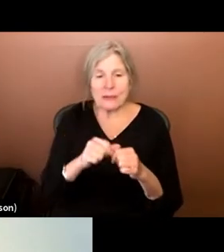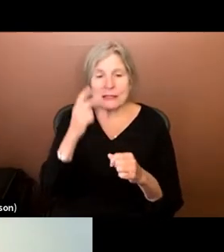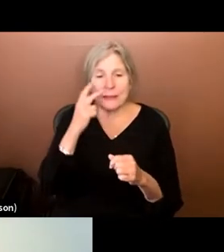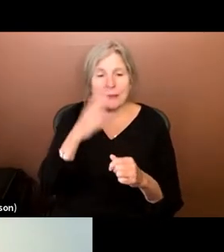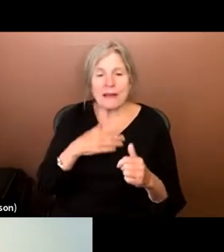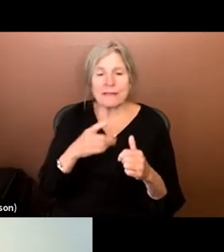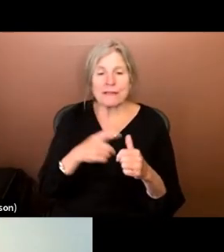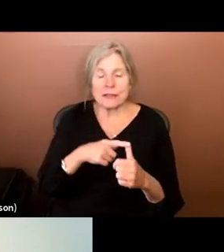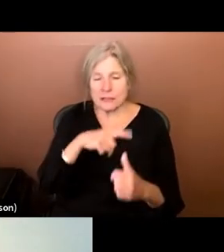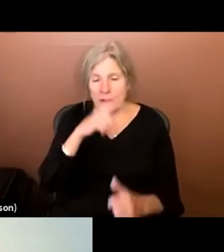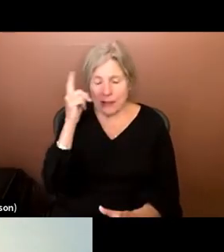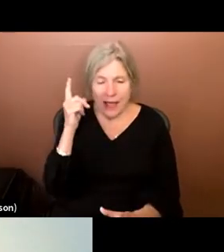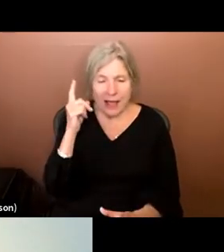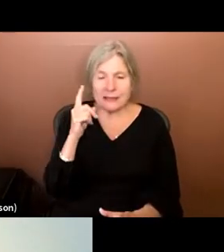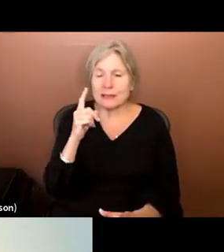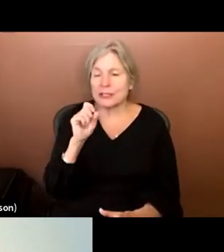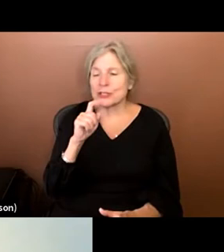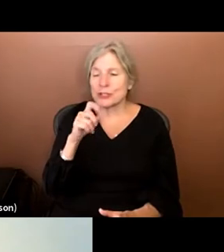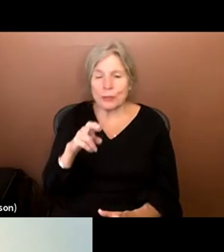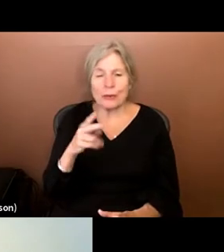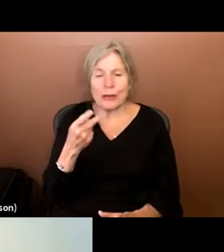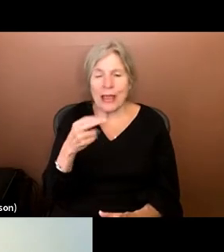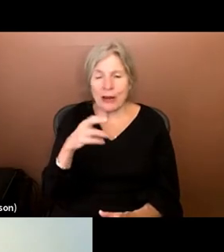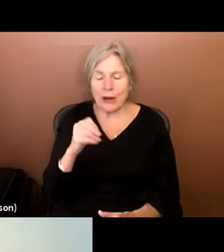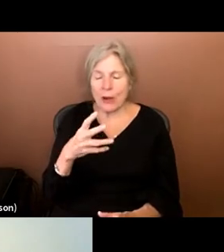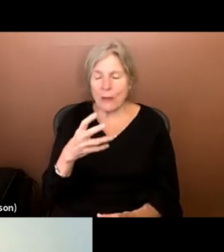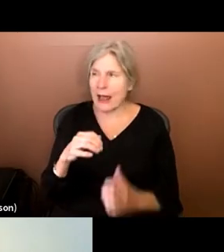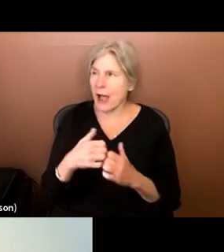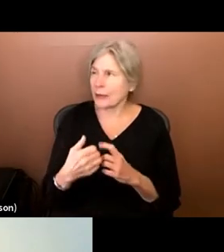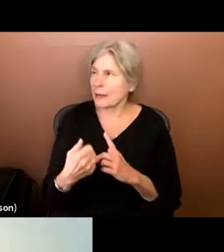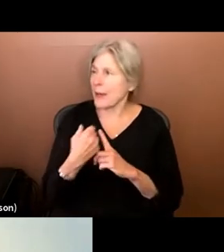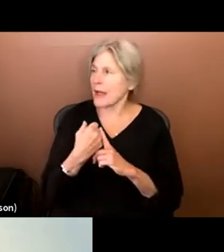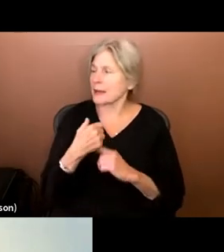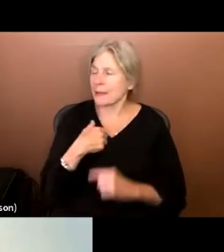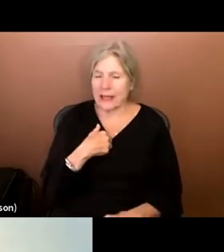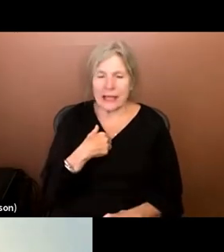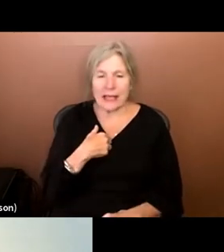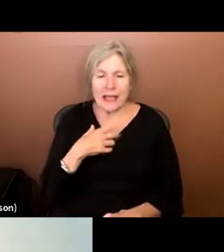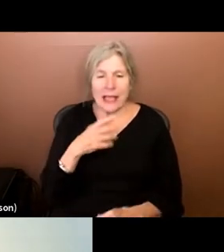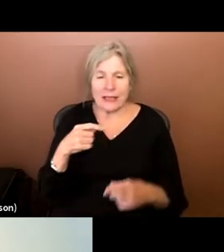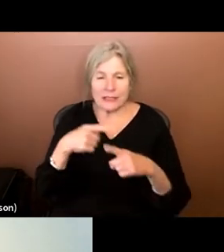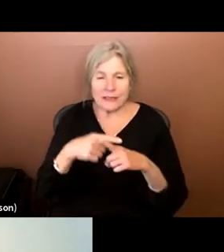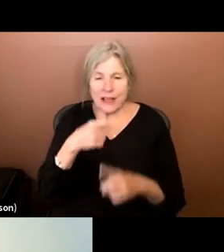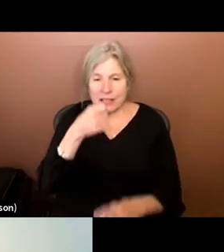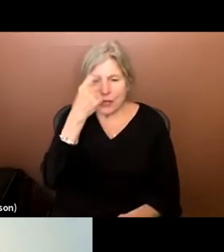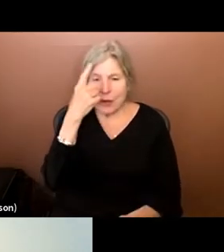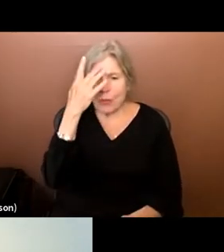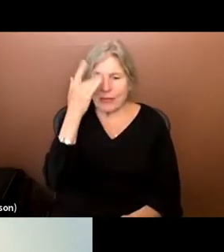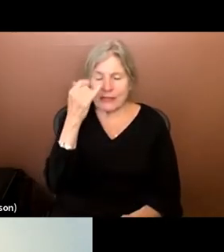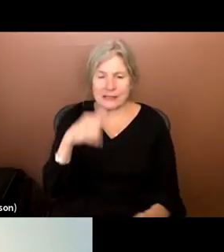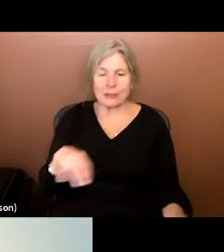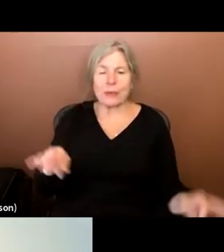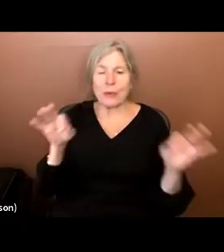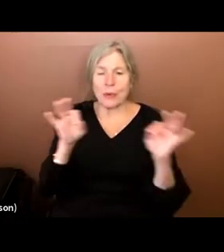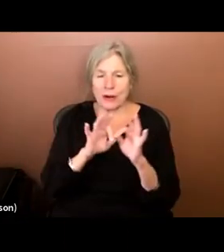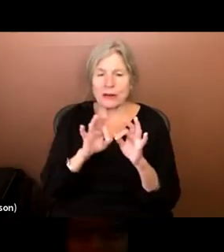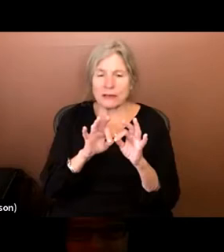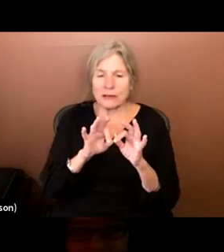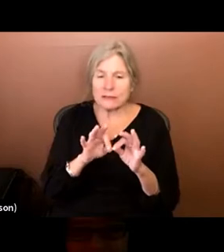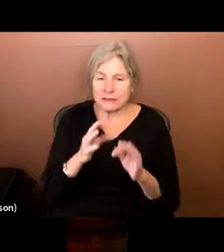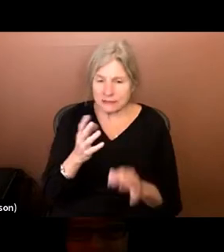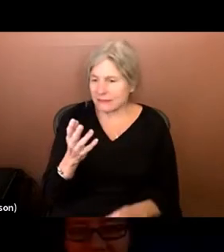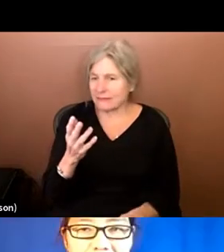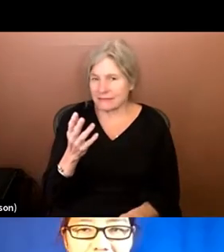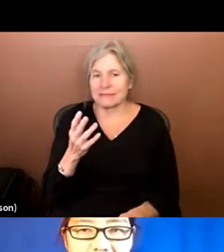in the comic strips and the impact that it had on me, and the intersection of understanding why this is important with respect to the